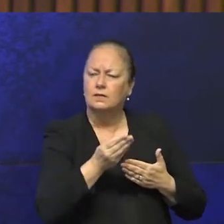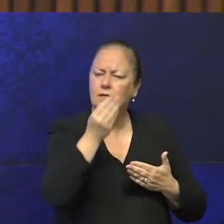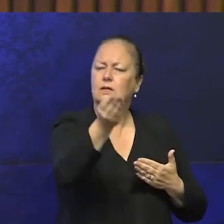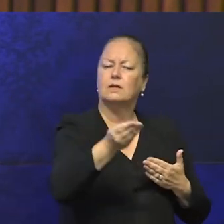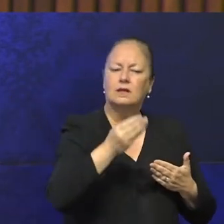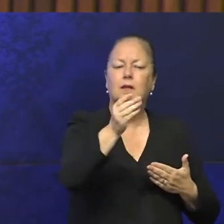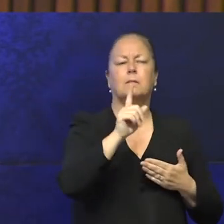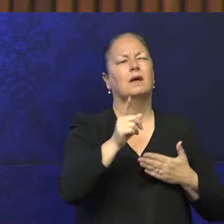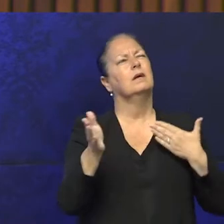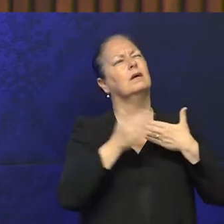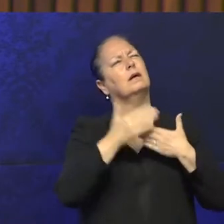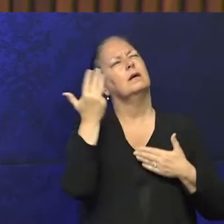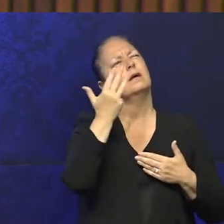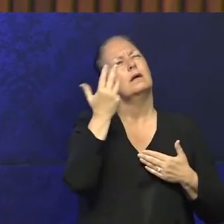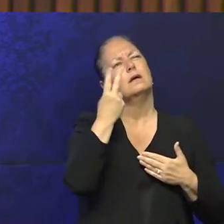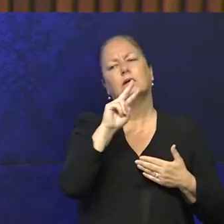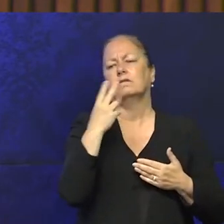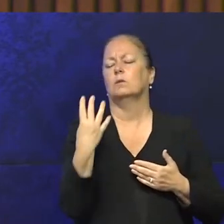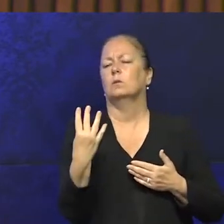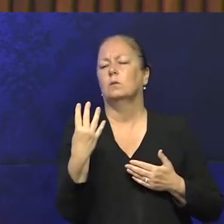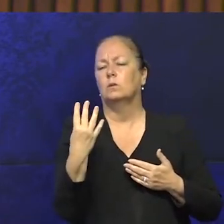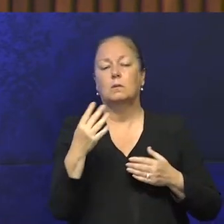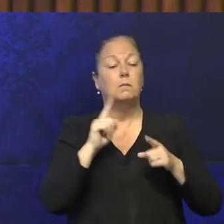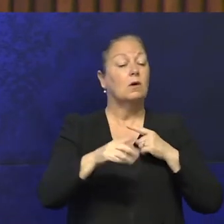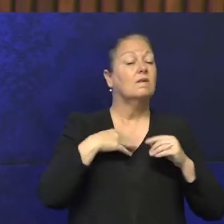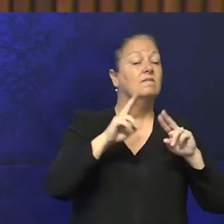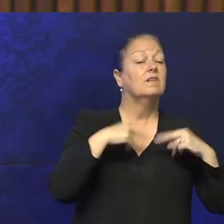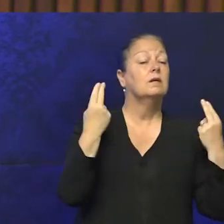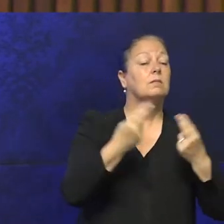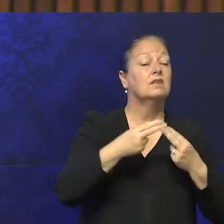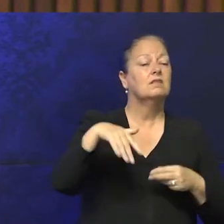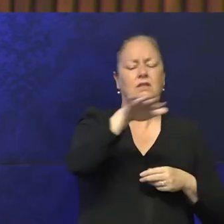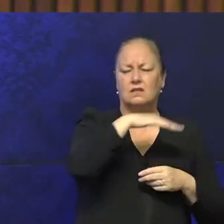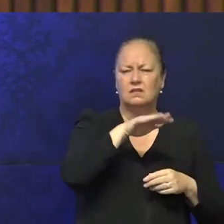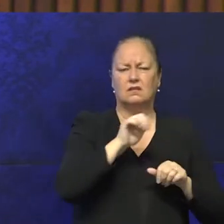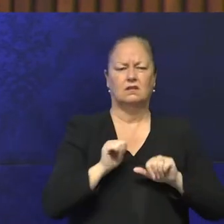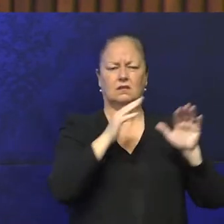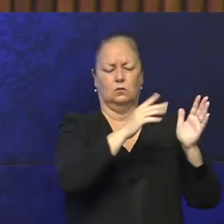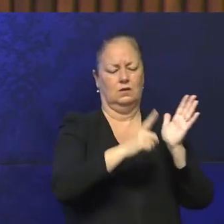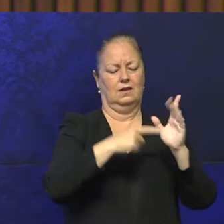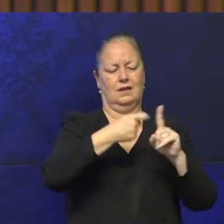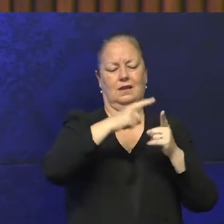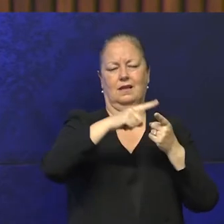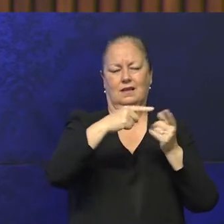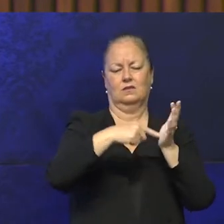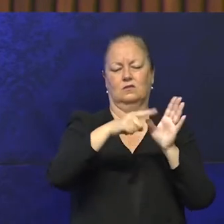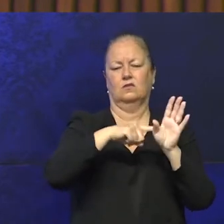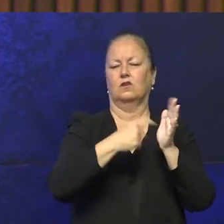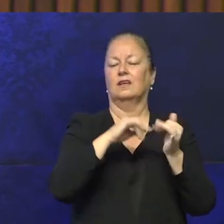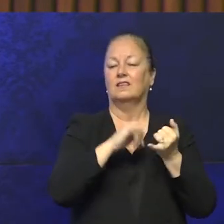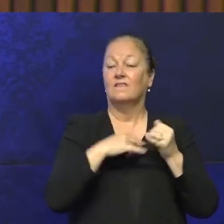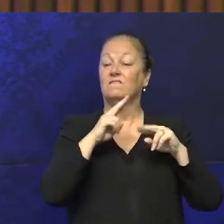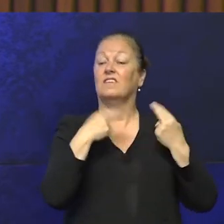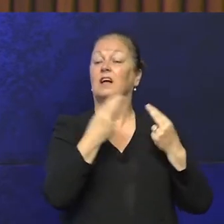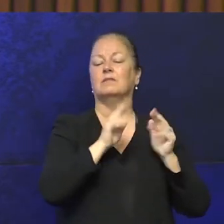said when it shut down in 1924, most of our family went down to Lake Ties and our family stayed